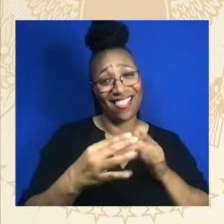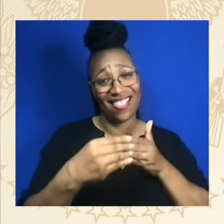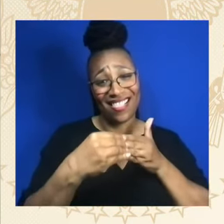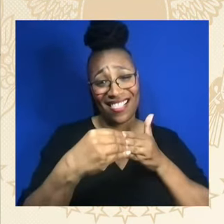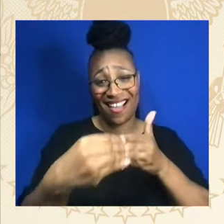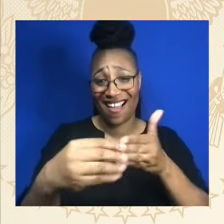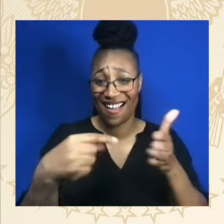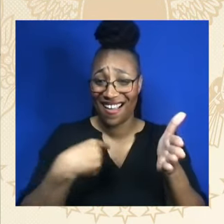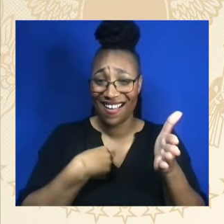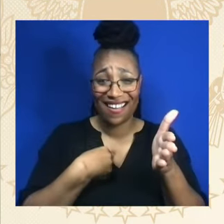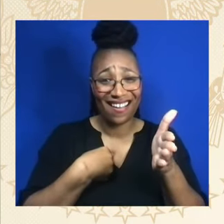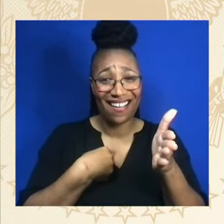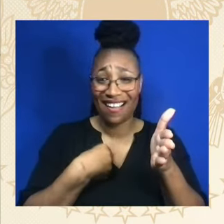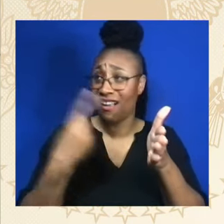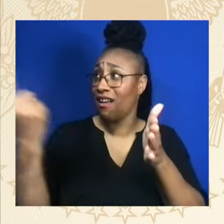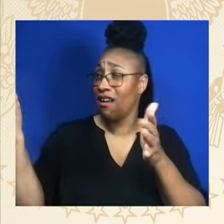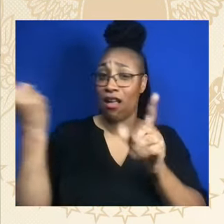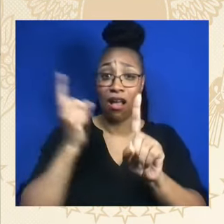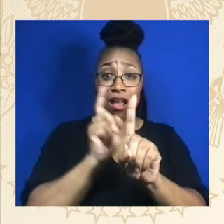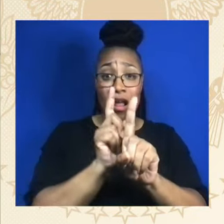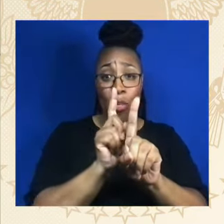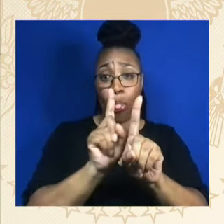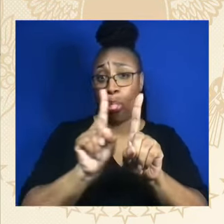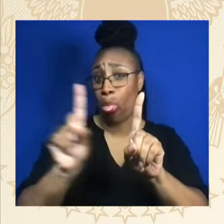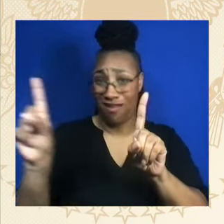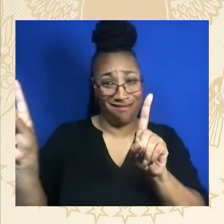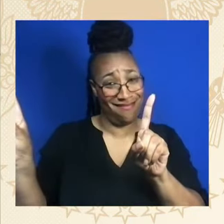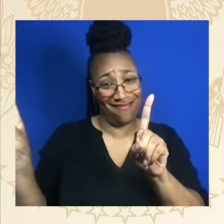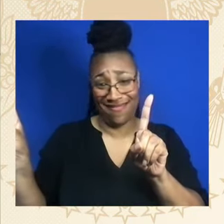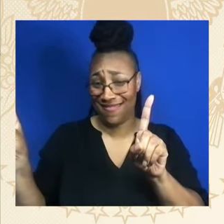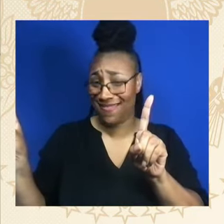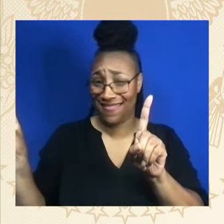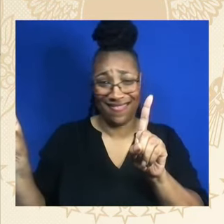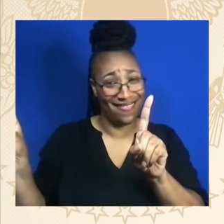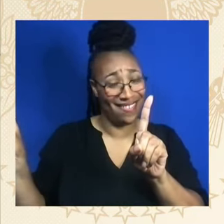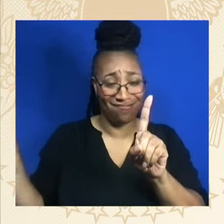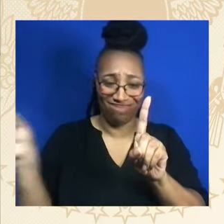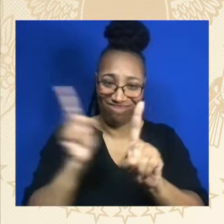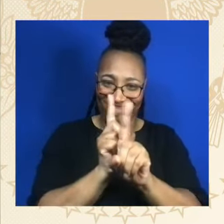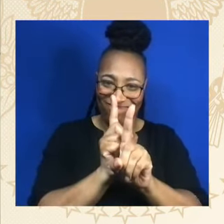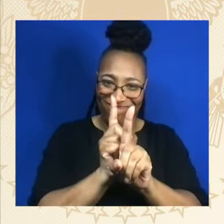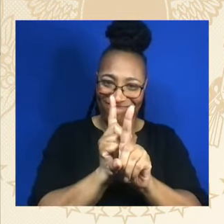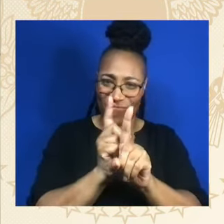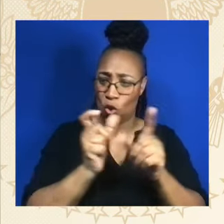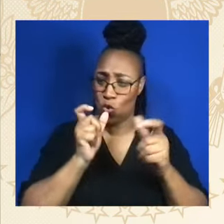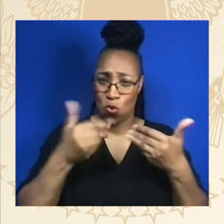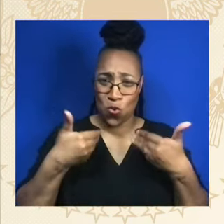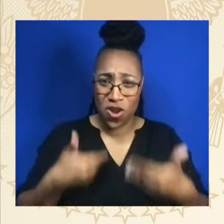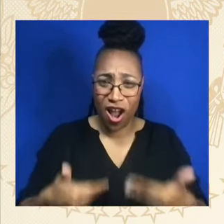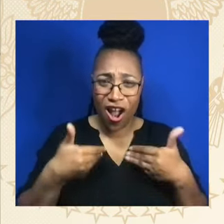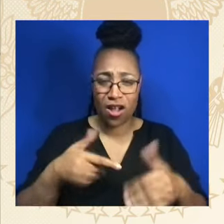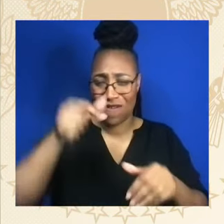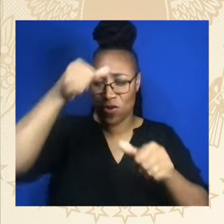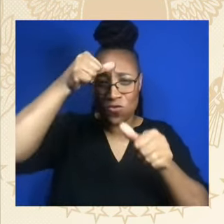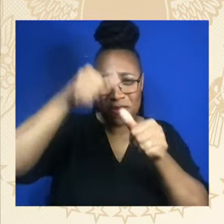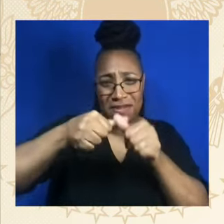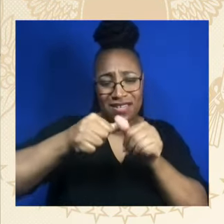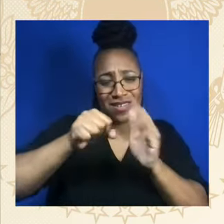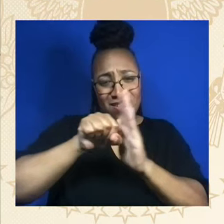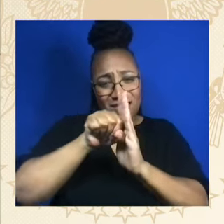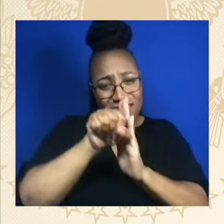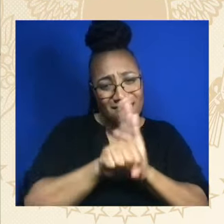We just have to remember who we are. We're the United States of America. And there's nothing beyond our capacity. Nothing, nothing, nothing.